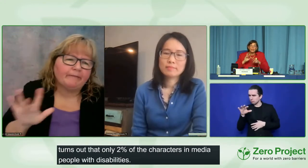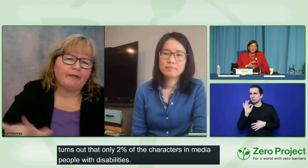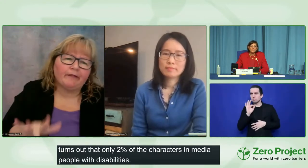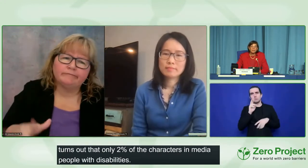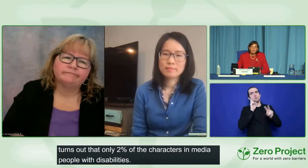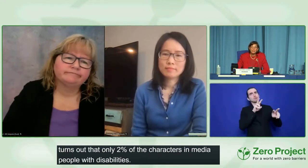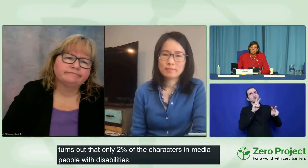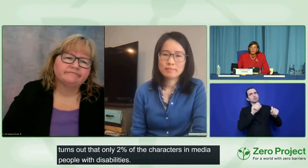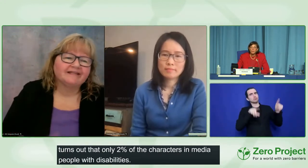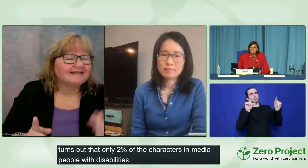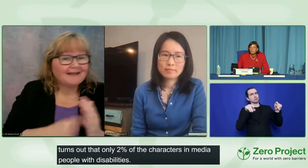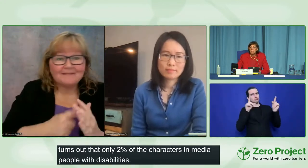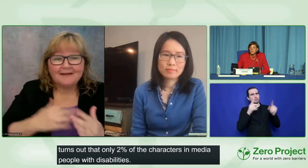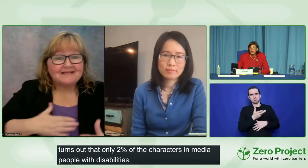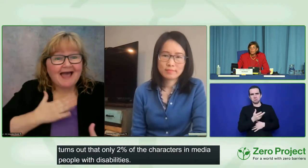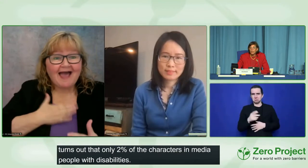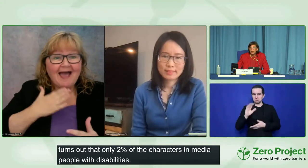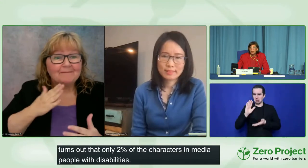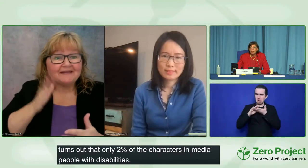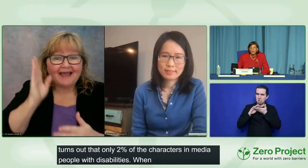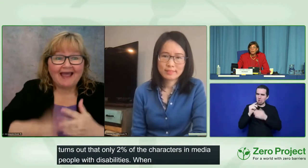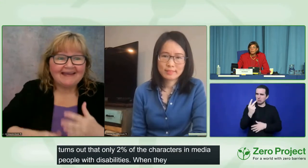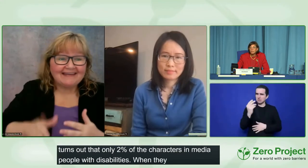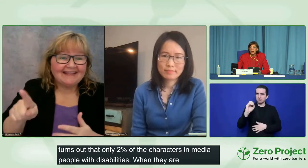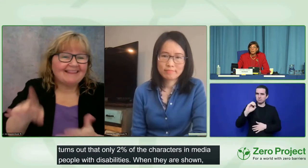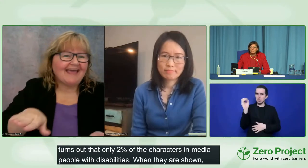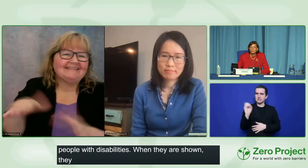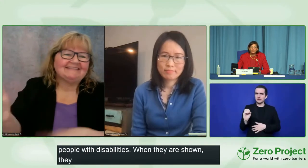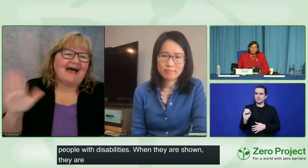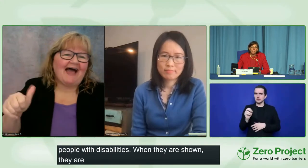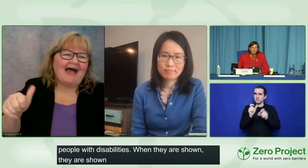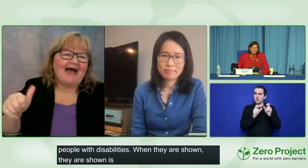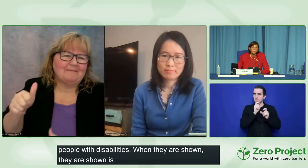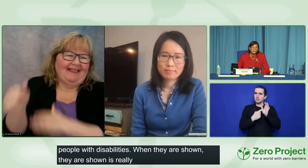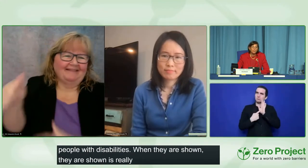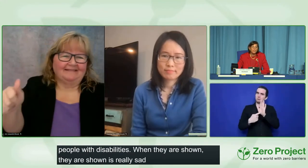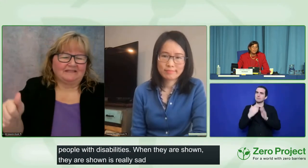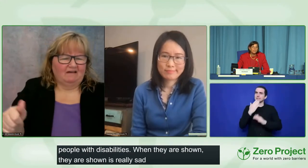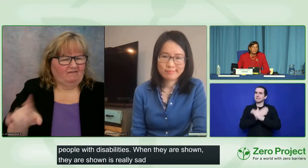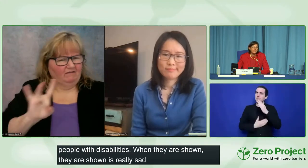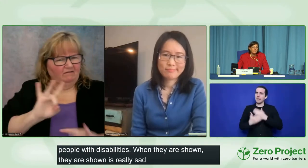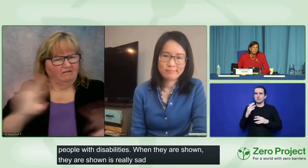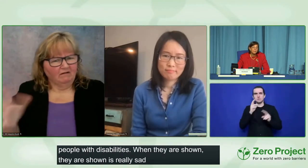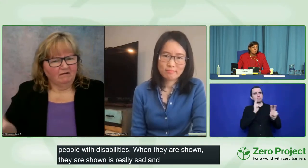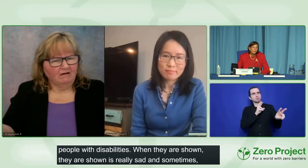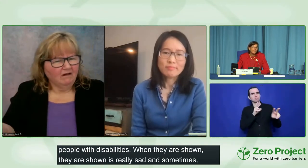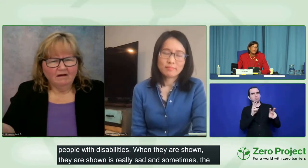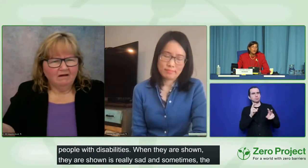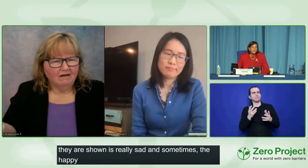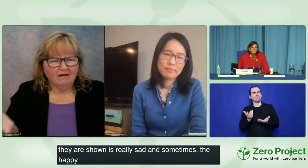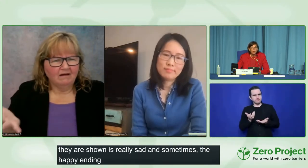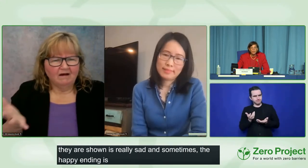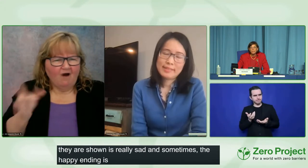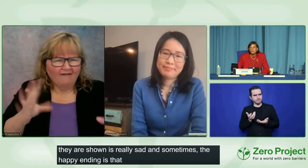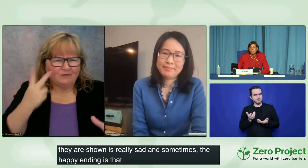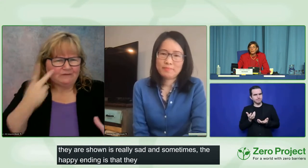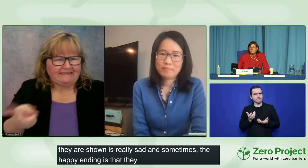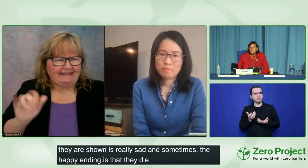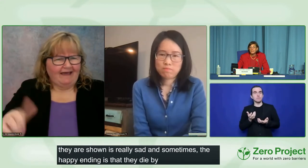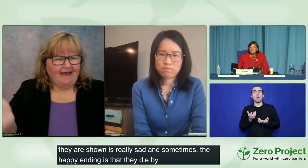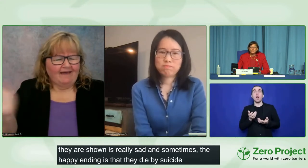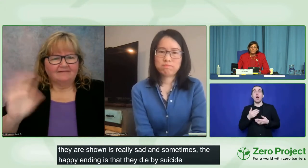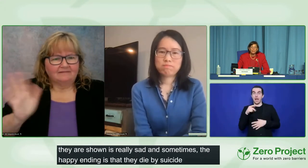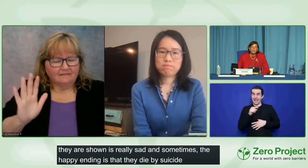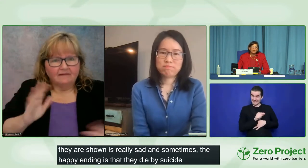ending is that they die by suicide, right? Terrible, terrible portrayal of people with disabilities. Almost all the